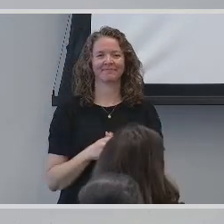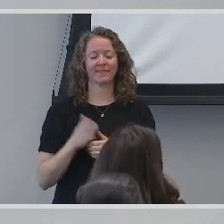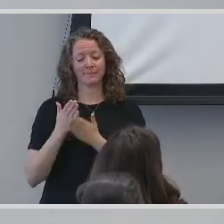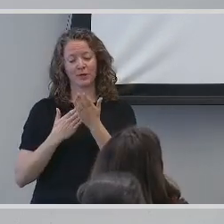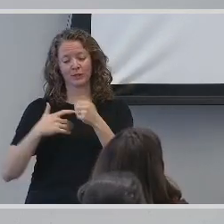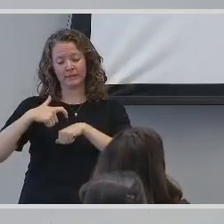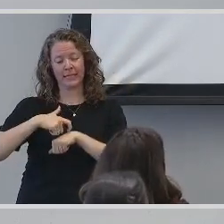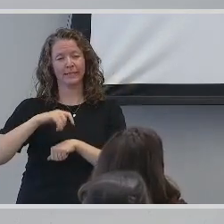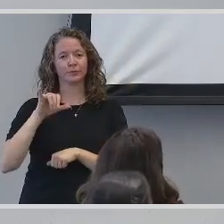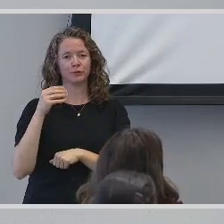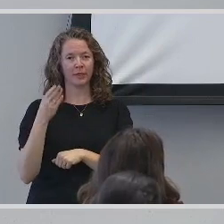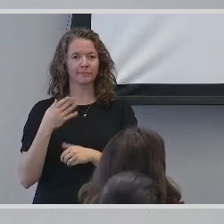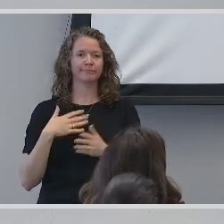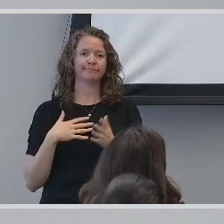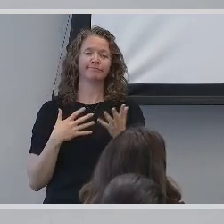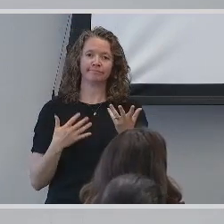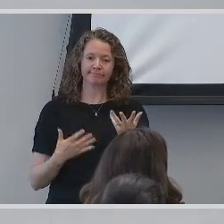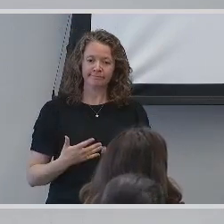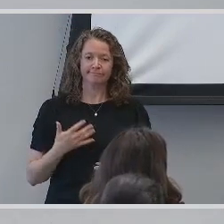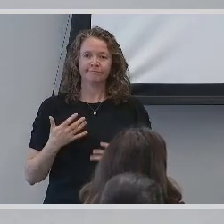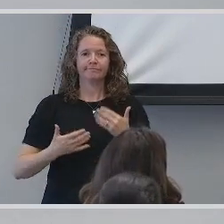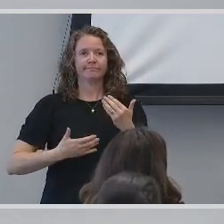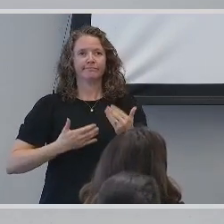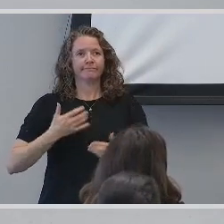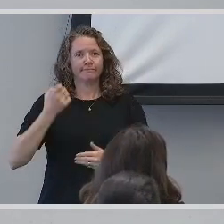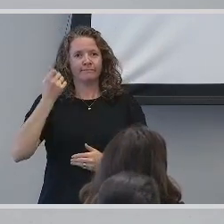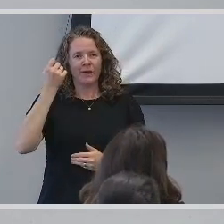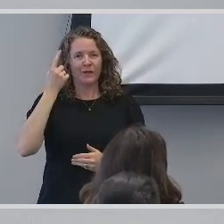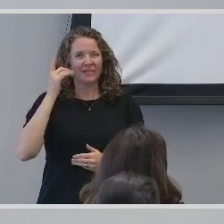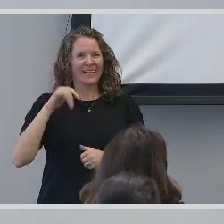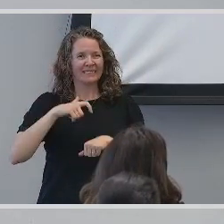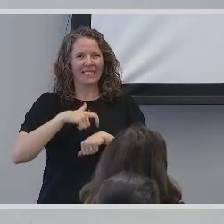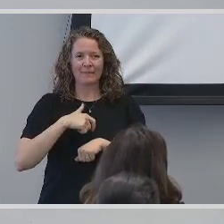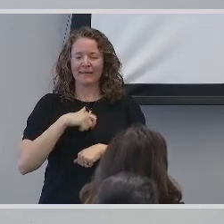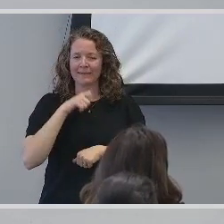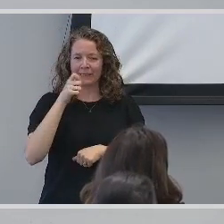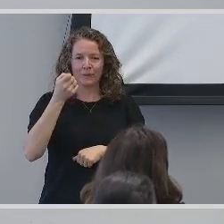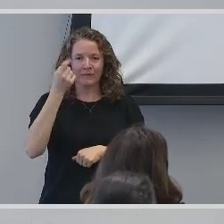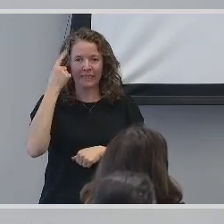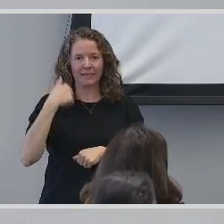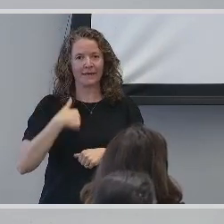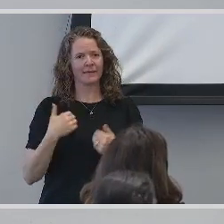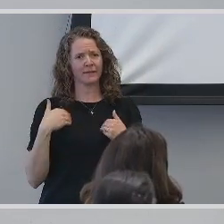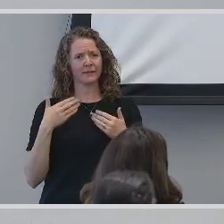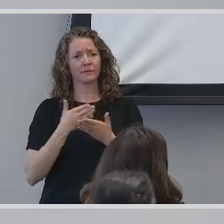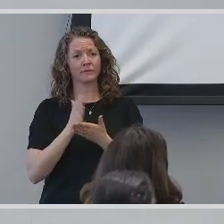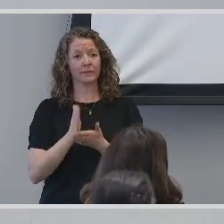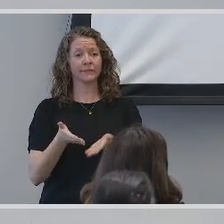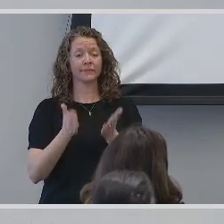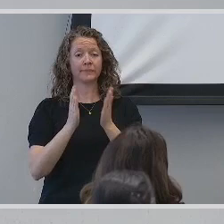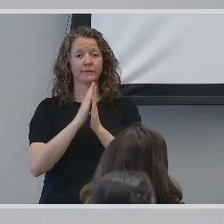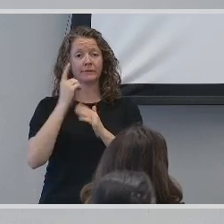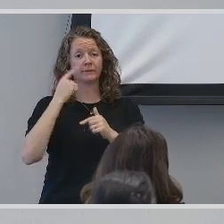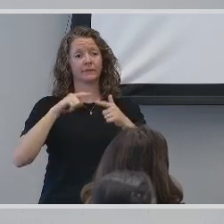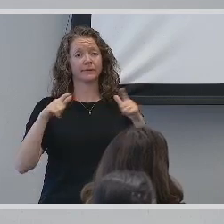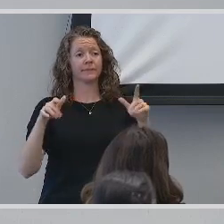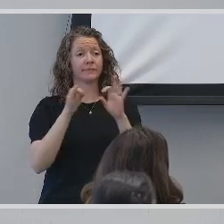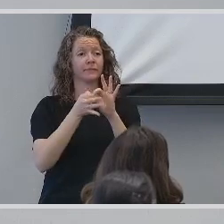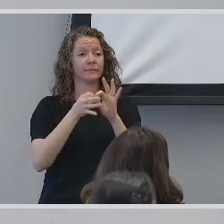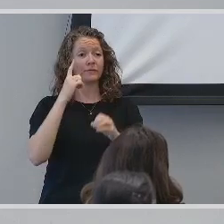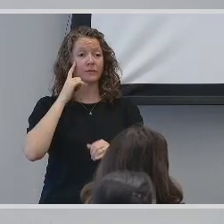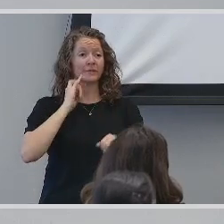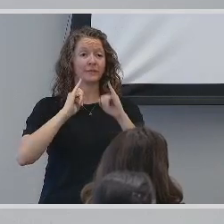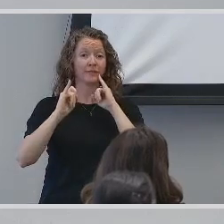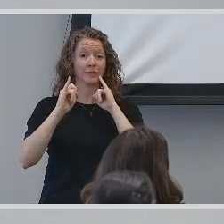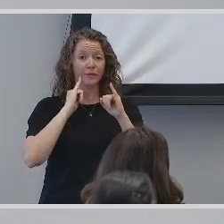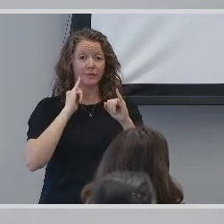and at the time did not fully realize I had the right to request a sign language interpreter for a job introduced. My first interview was